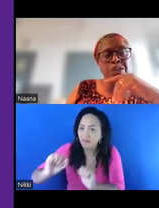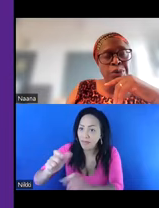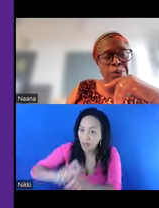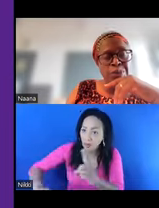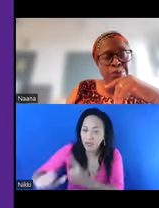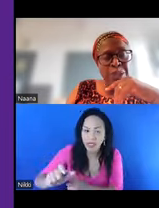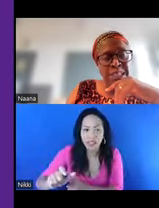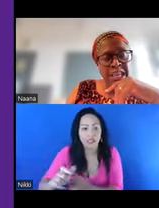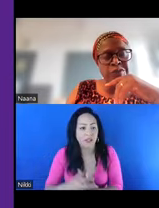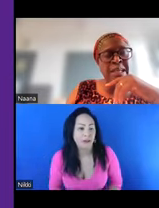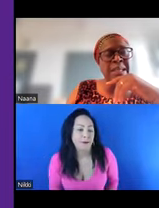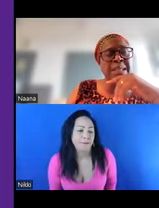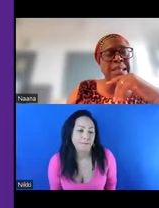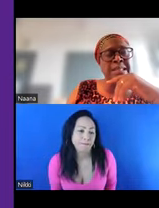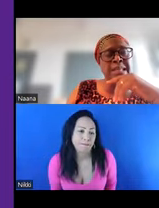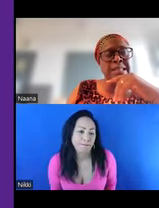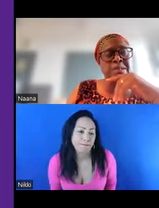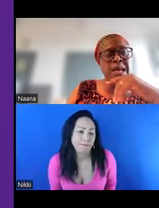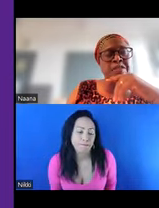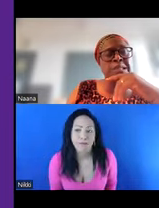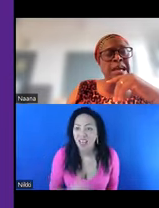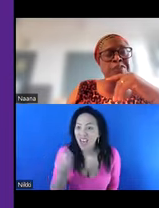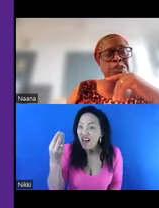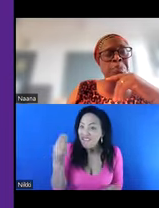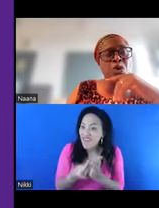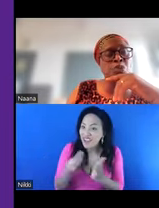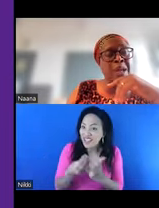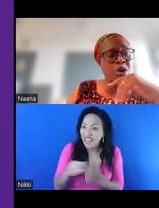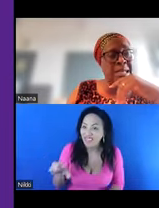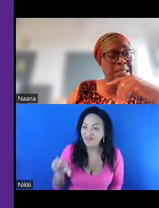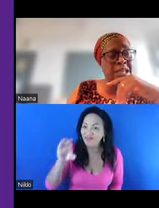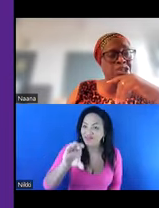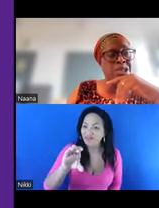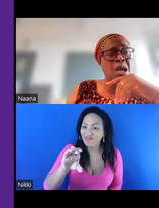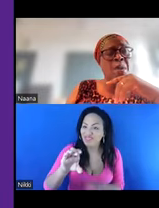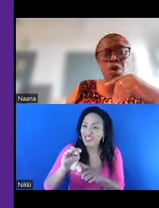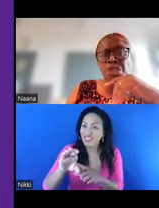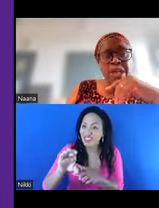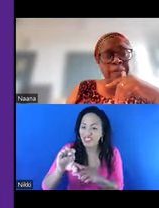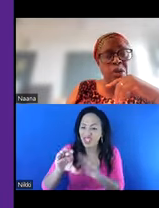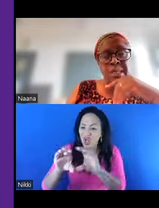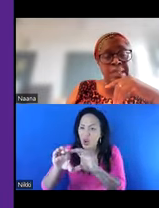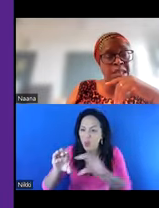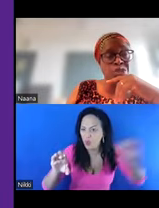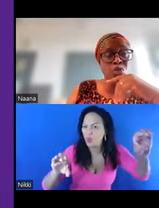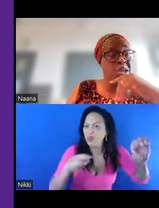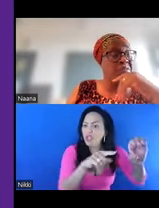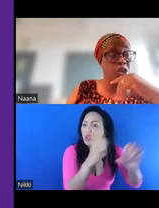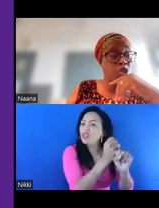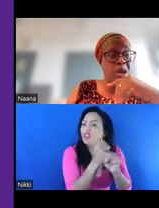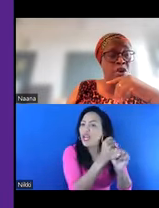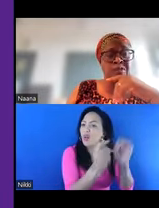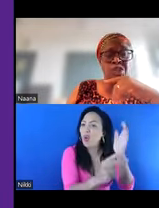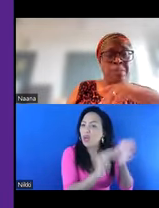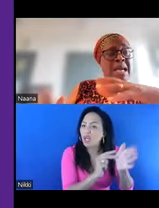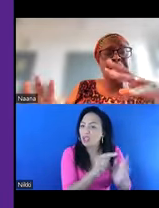you know, we've seen funding that is siphoned more to big organizations, more generic organizations who never